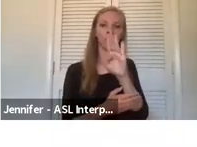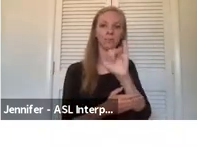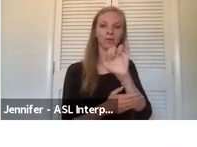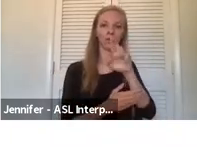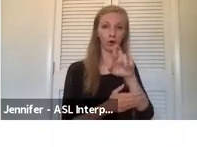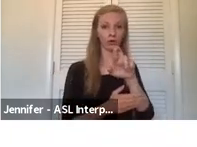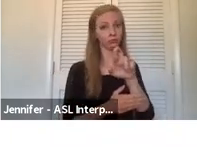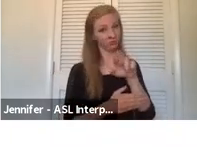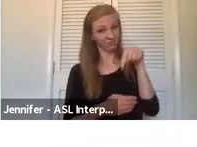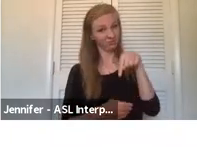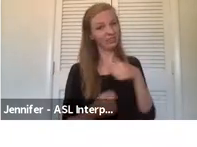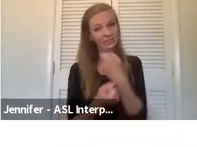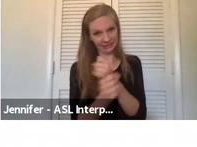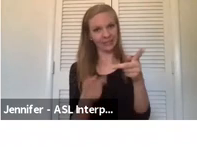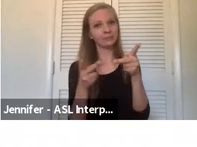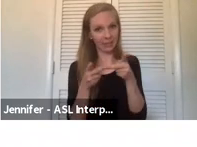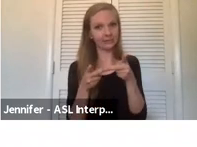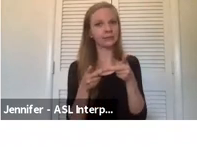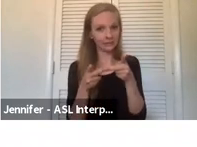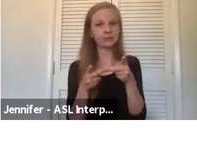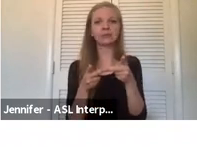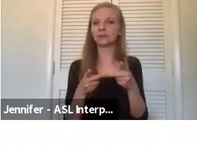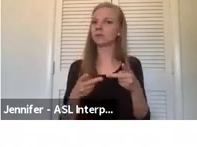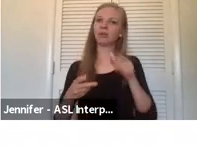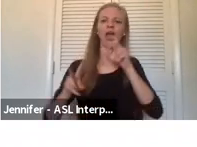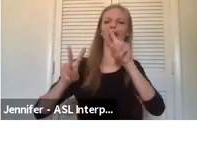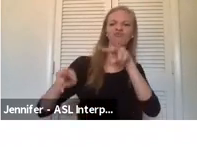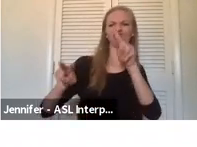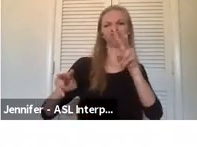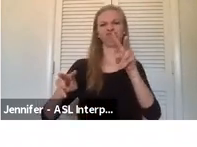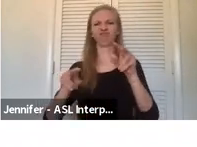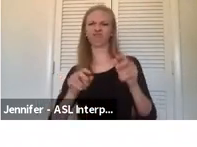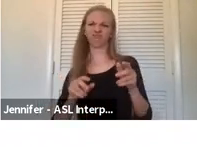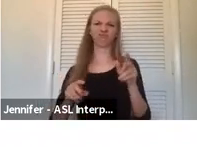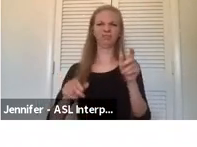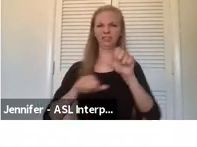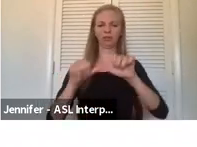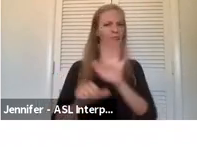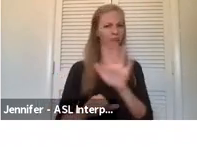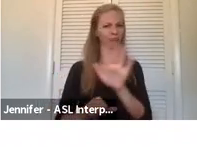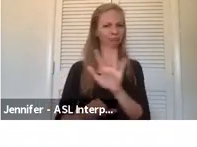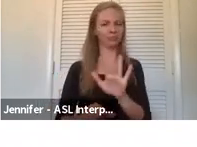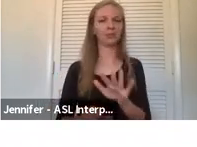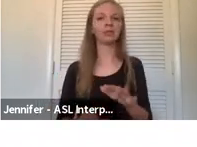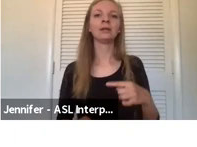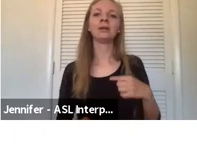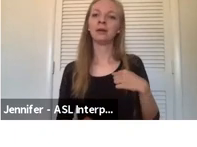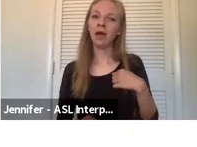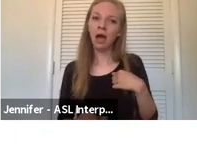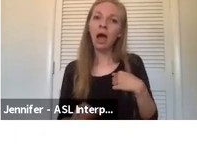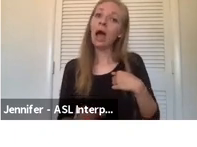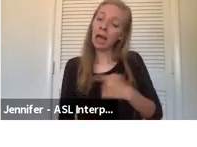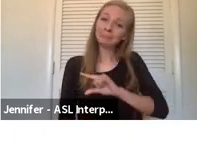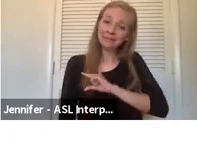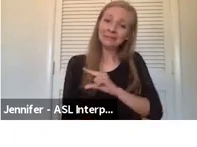safe space and not to, you know, judge each other. You know, especially sometimes I do it all the time. I'm guilty